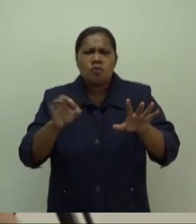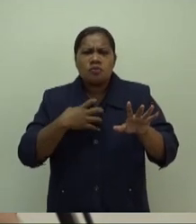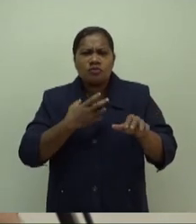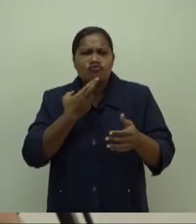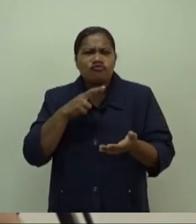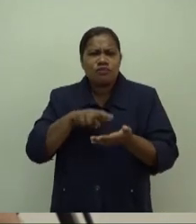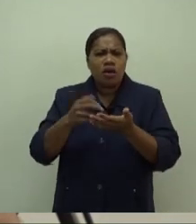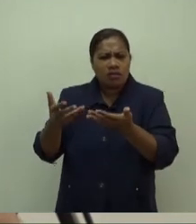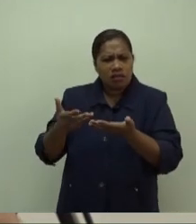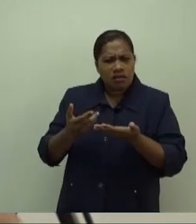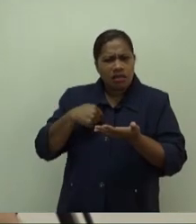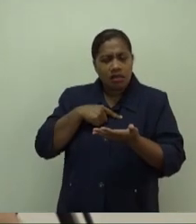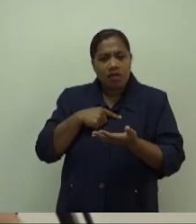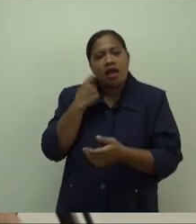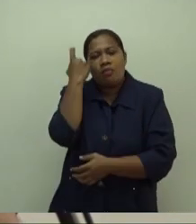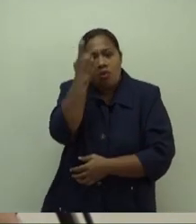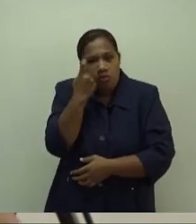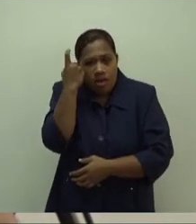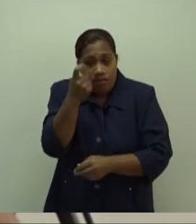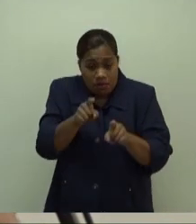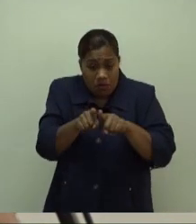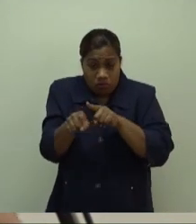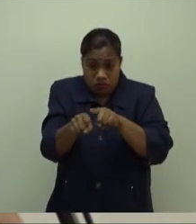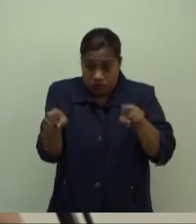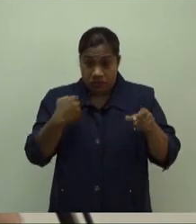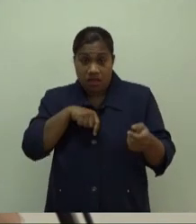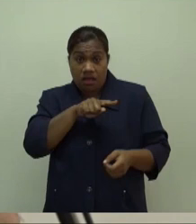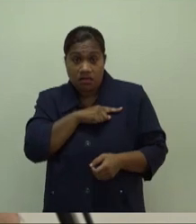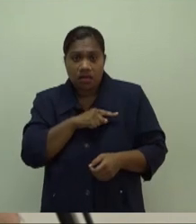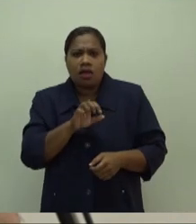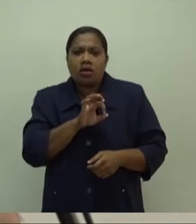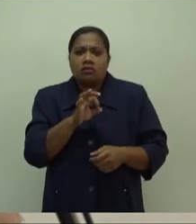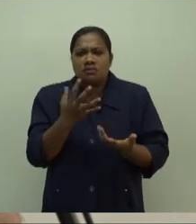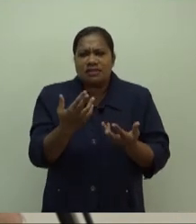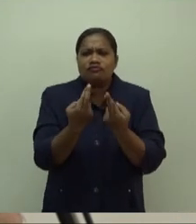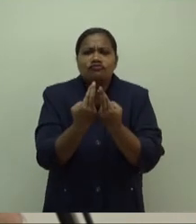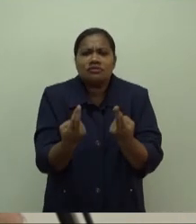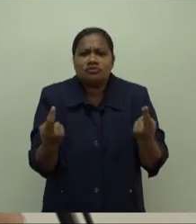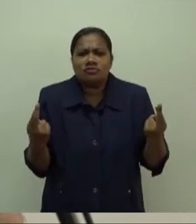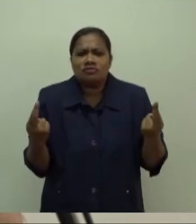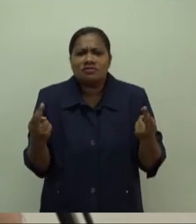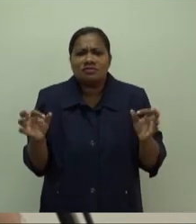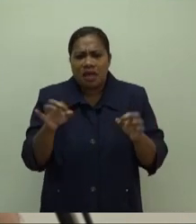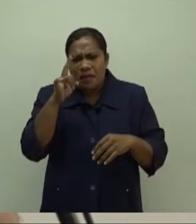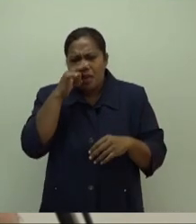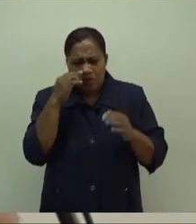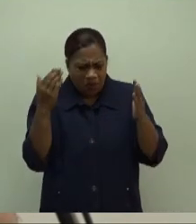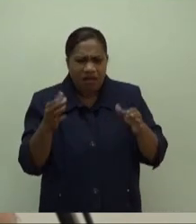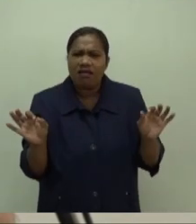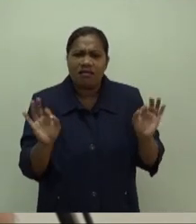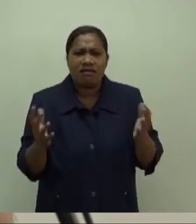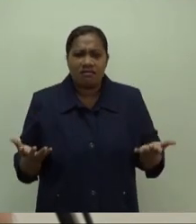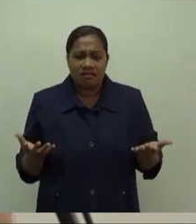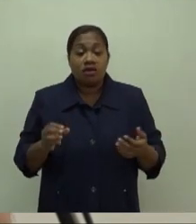us know about the resources we have available at the ministry to save lives from these diseases. So, I'd like to go over